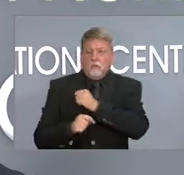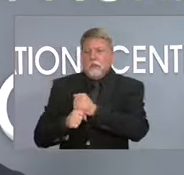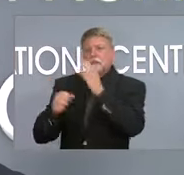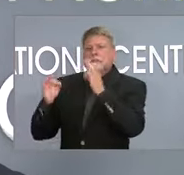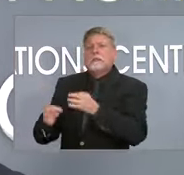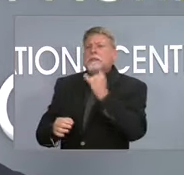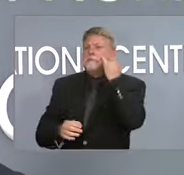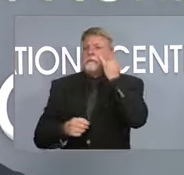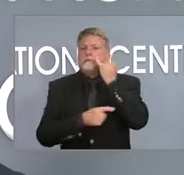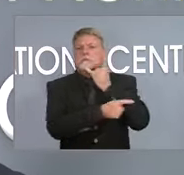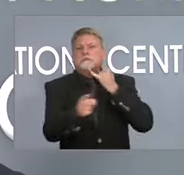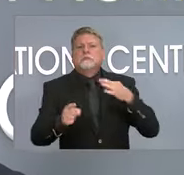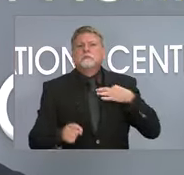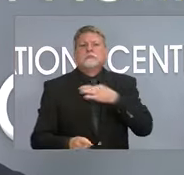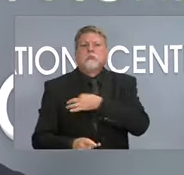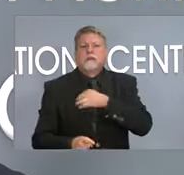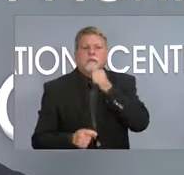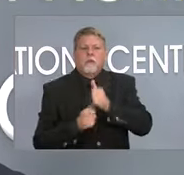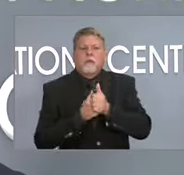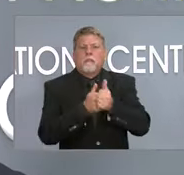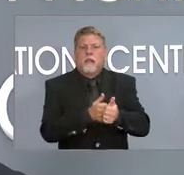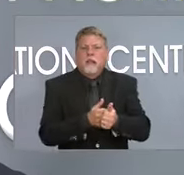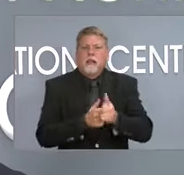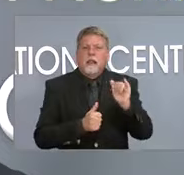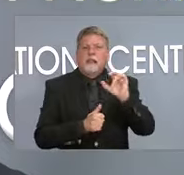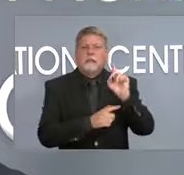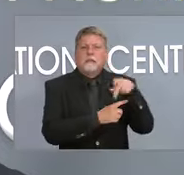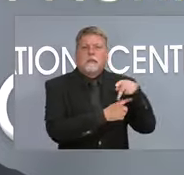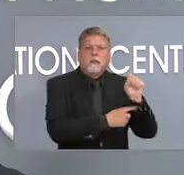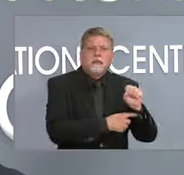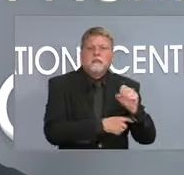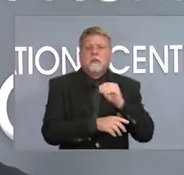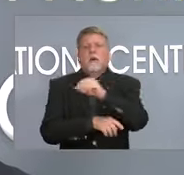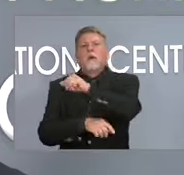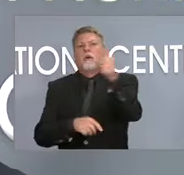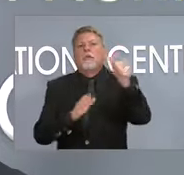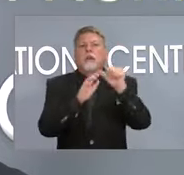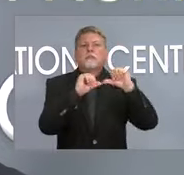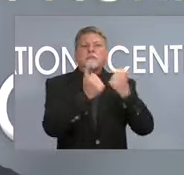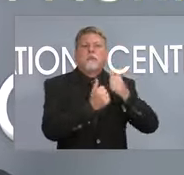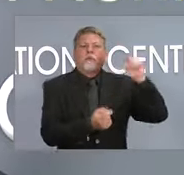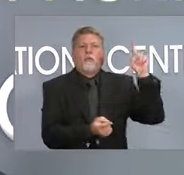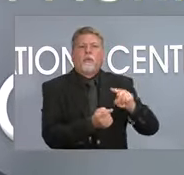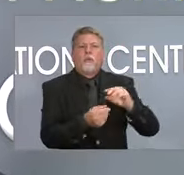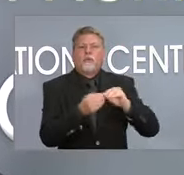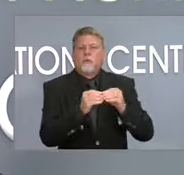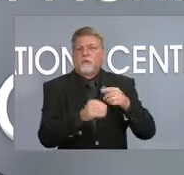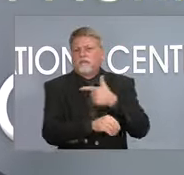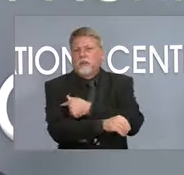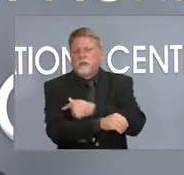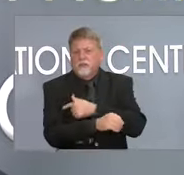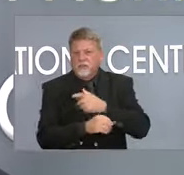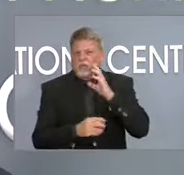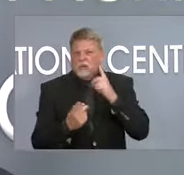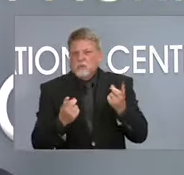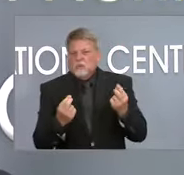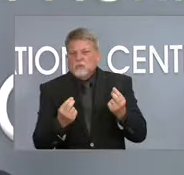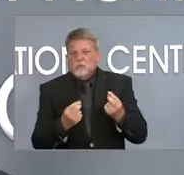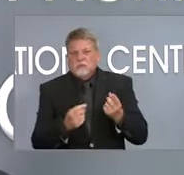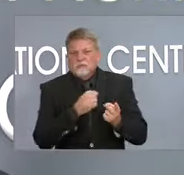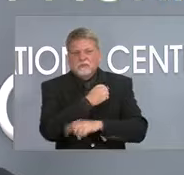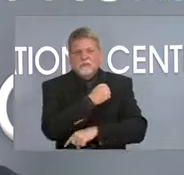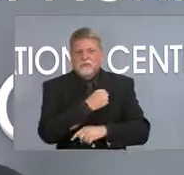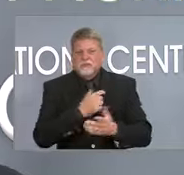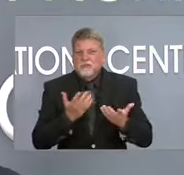of vaccination or testing for GPS and the other agencies? One of the good things about this verification of vaccination and